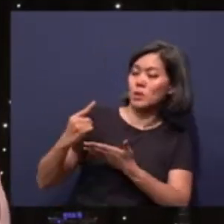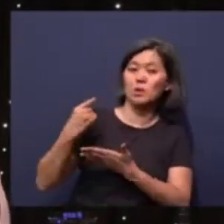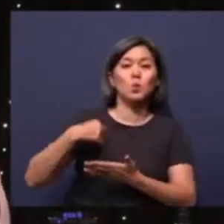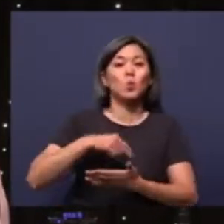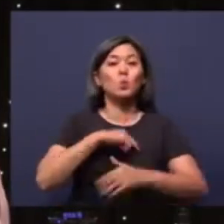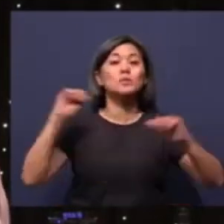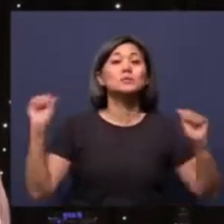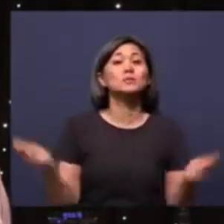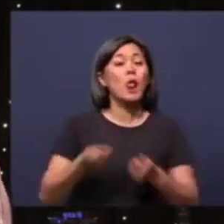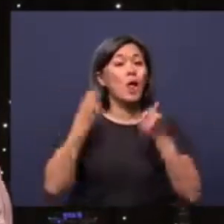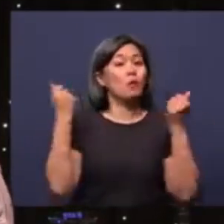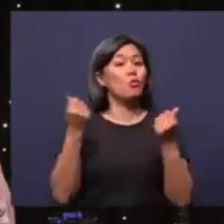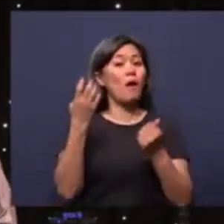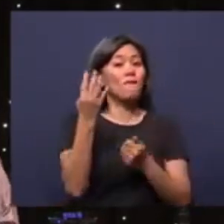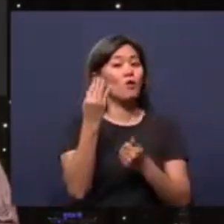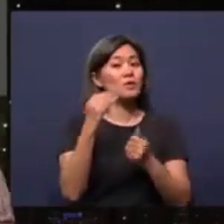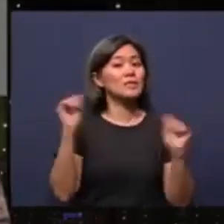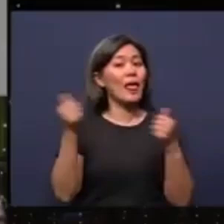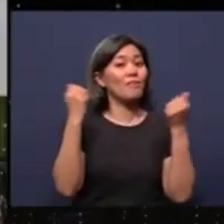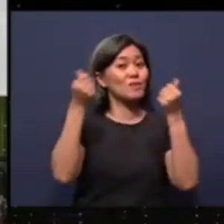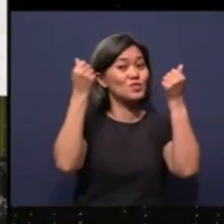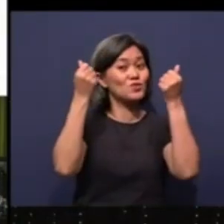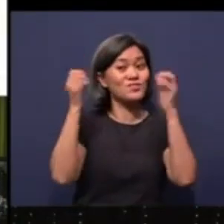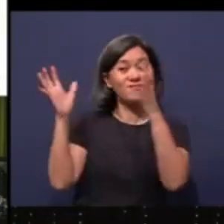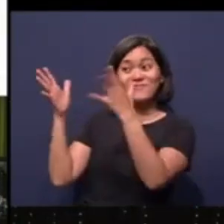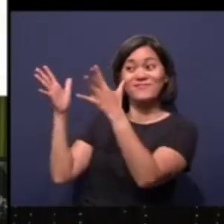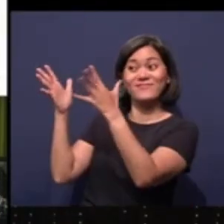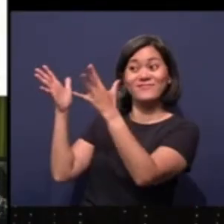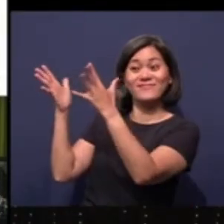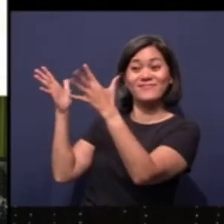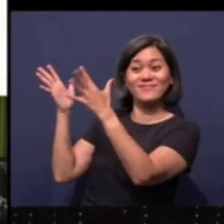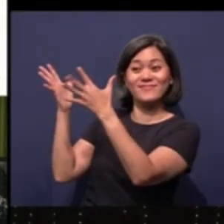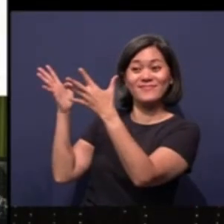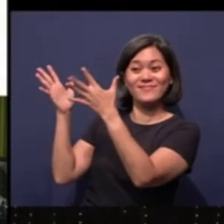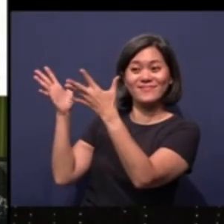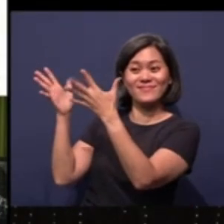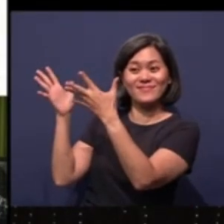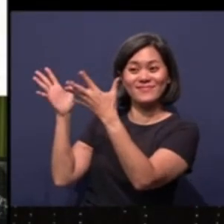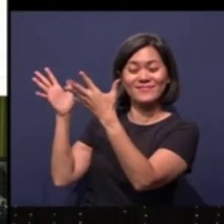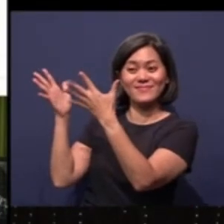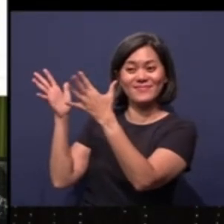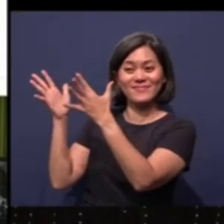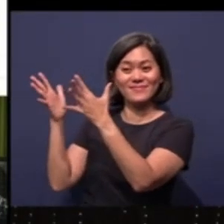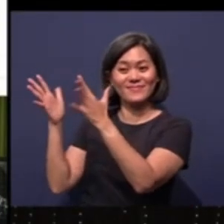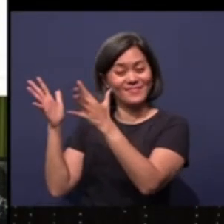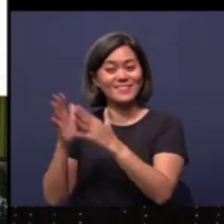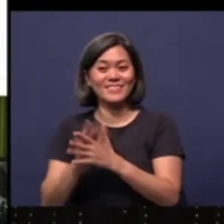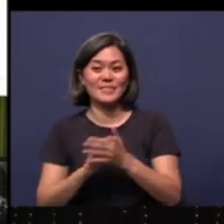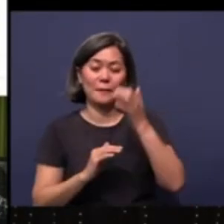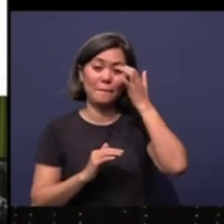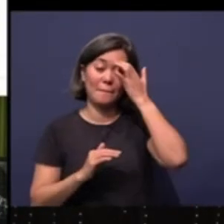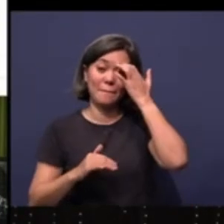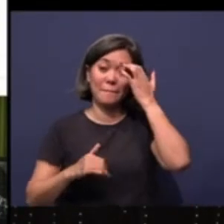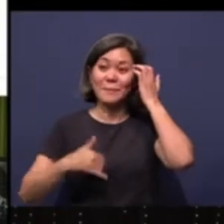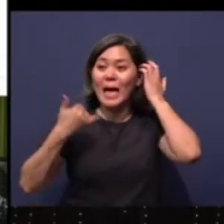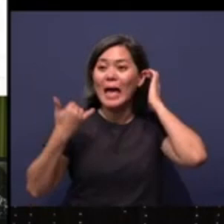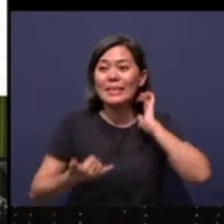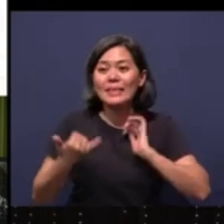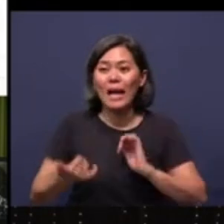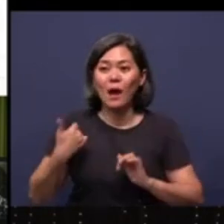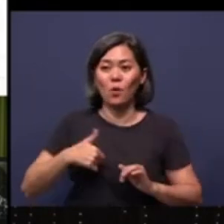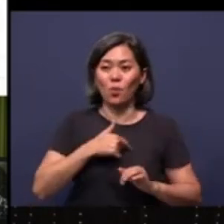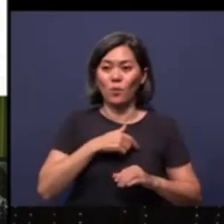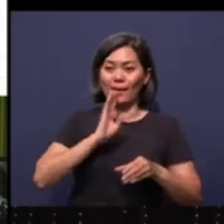celebrated our 14th anniversary. So now, okay, now we are in the